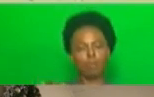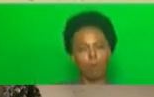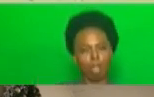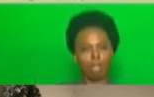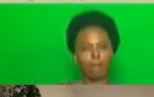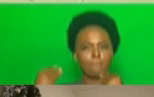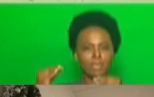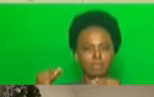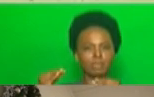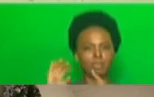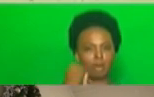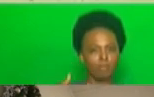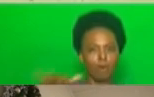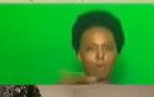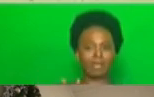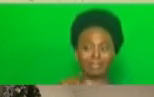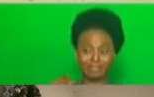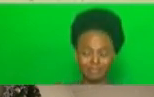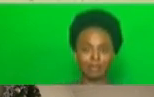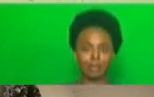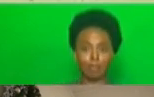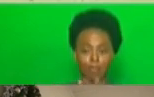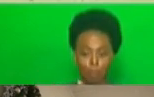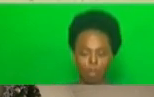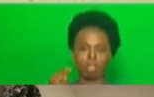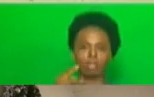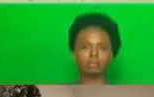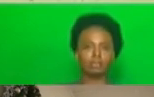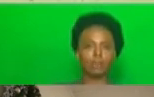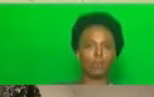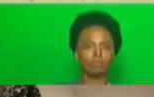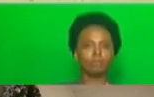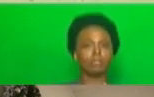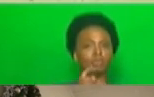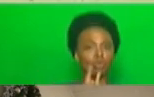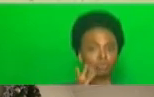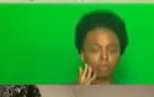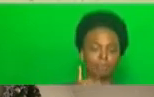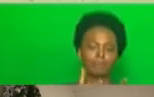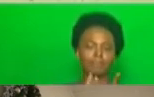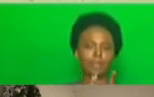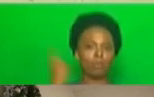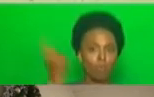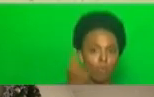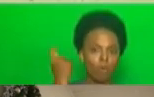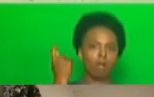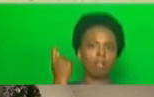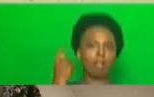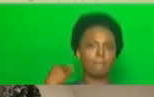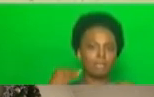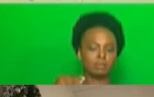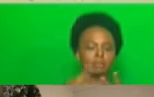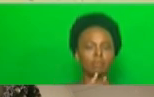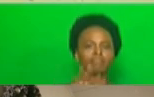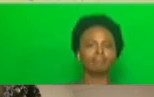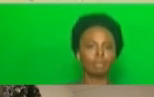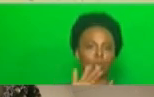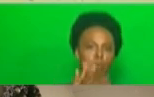township and rural businesses, including community convenience stores.